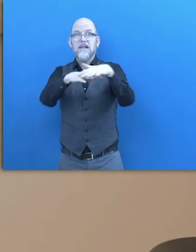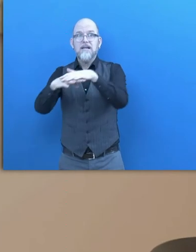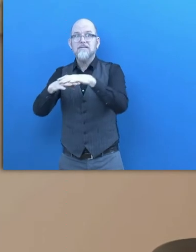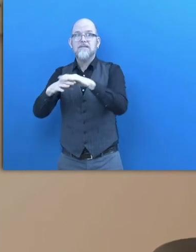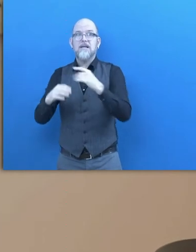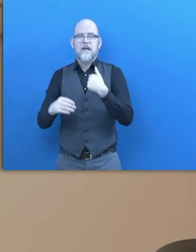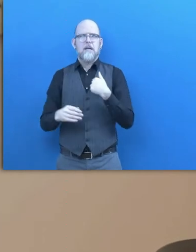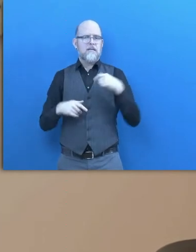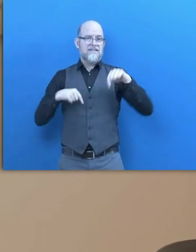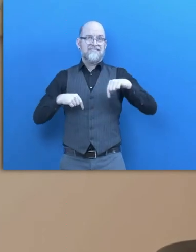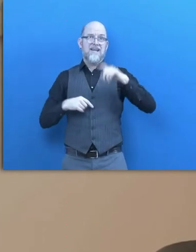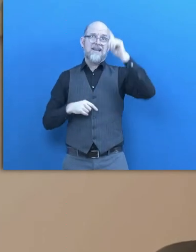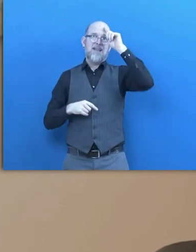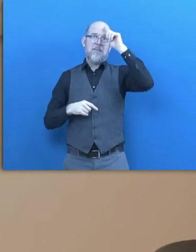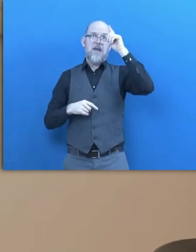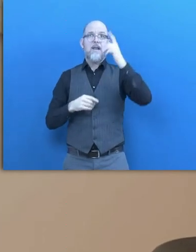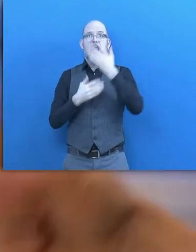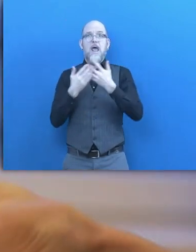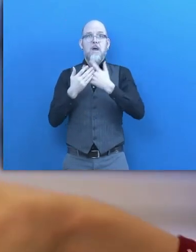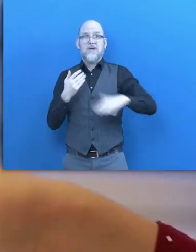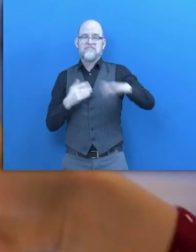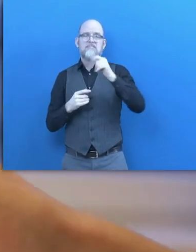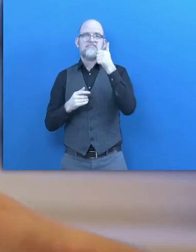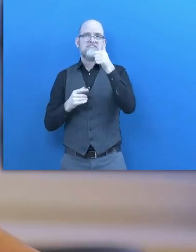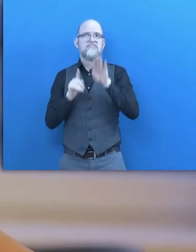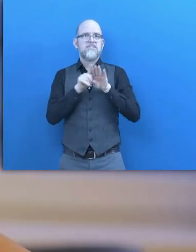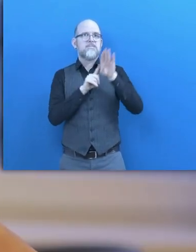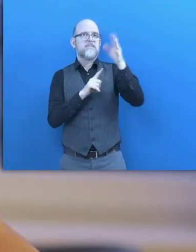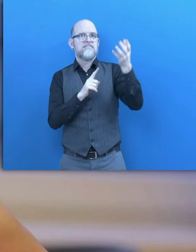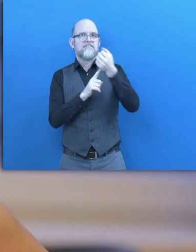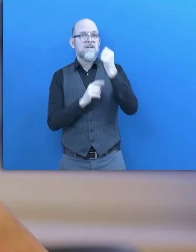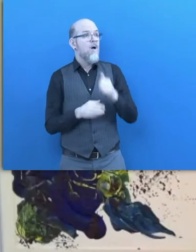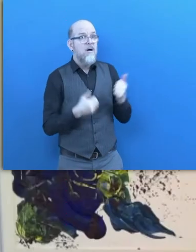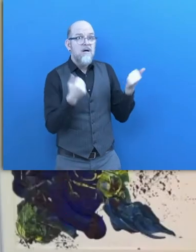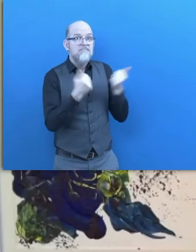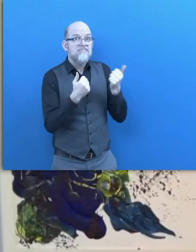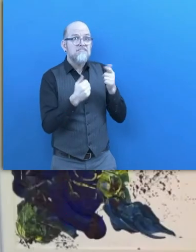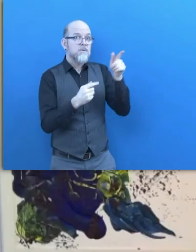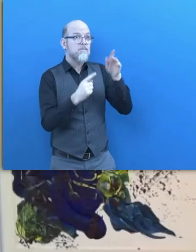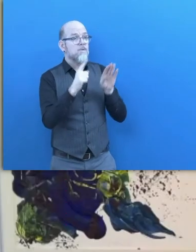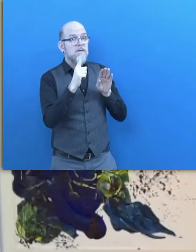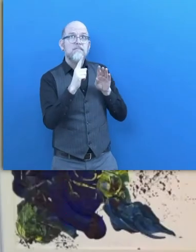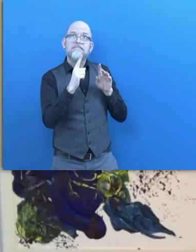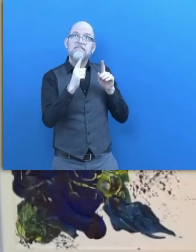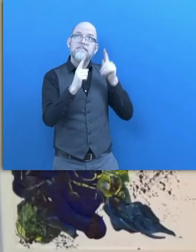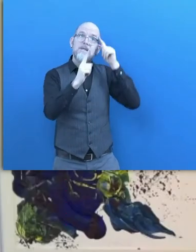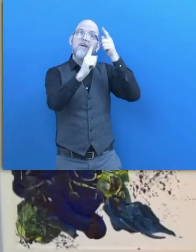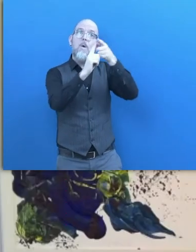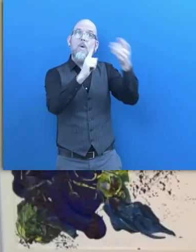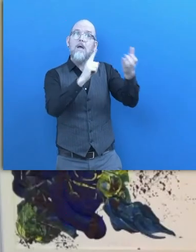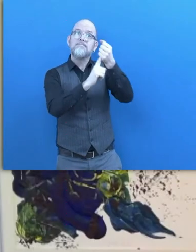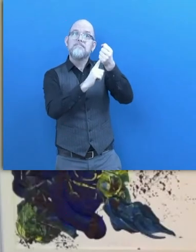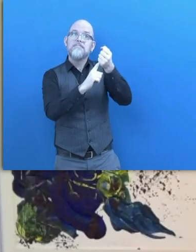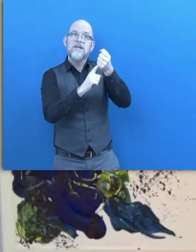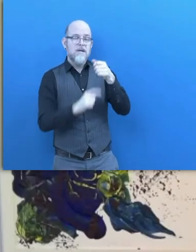in the German-speaking region so far. What a vision, what a mission. Joachim, hereby, I